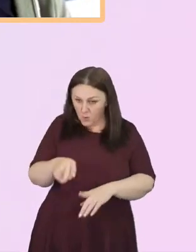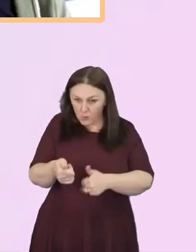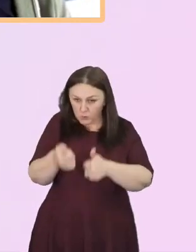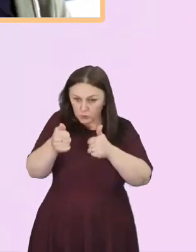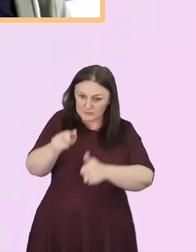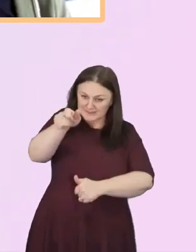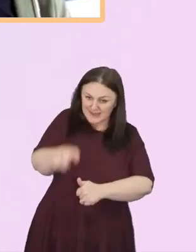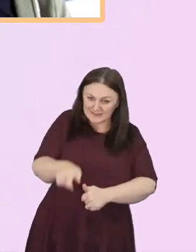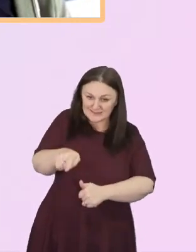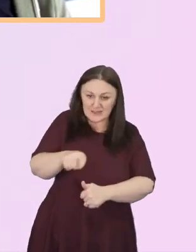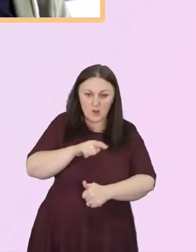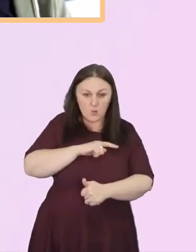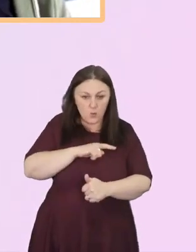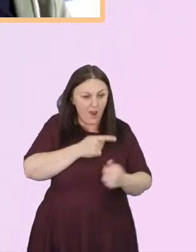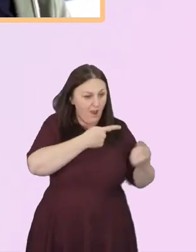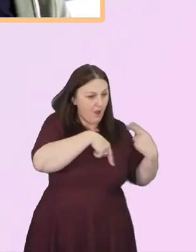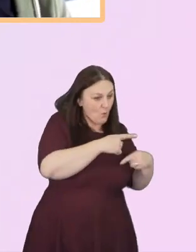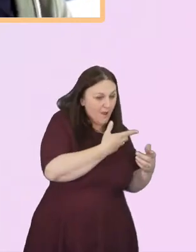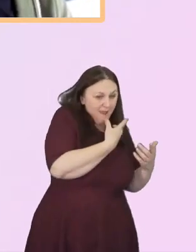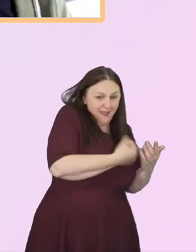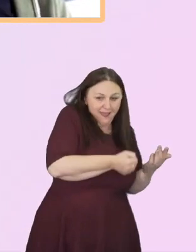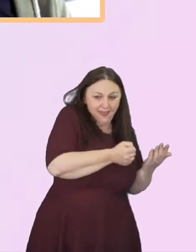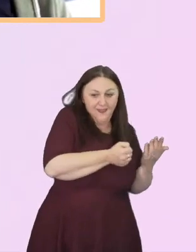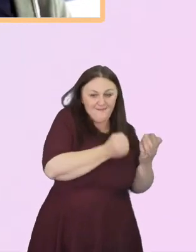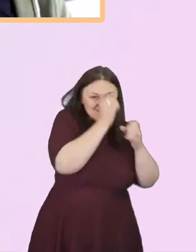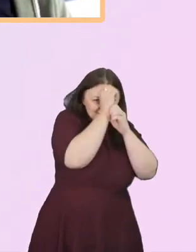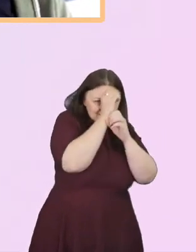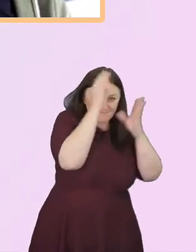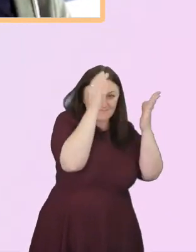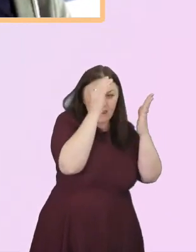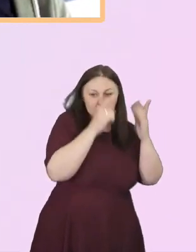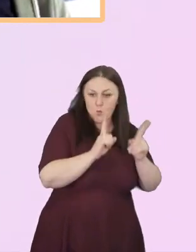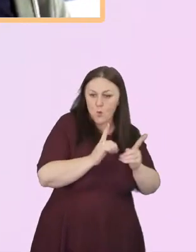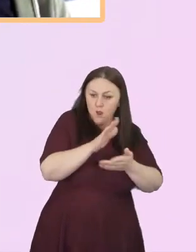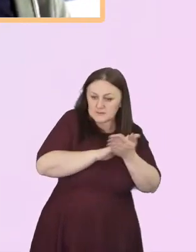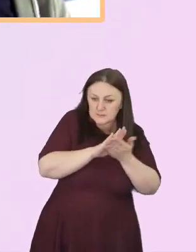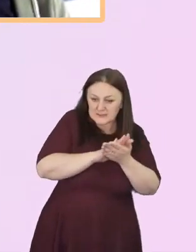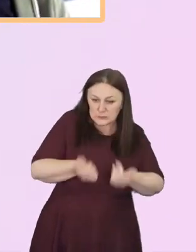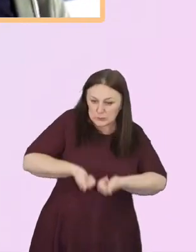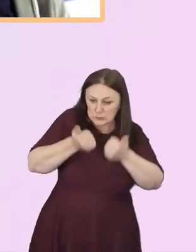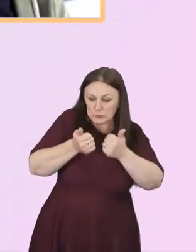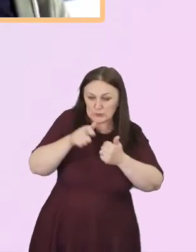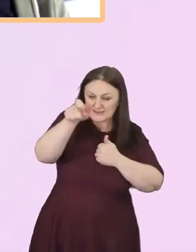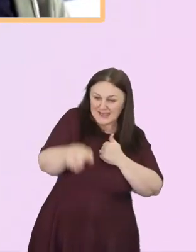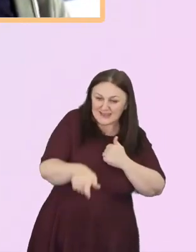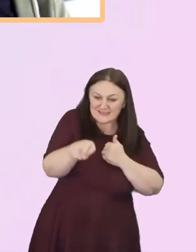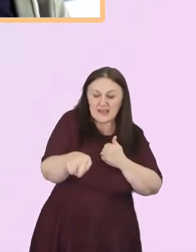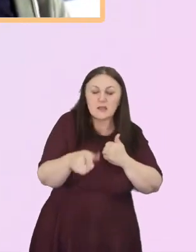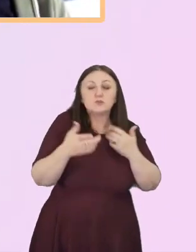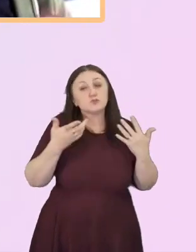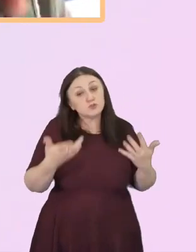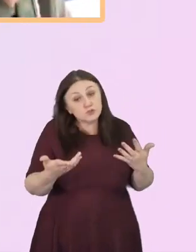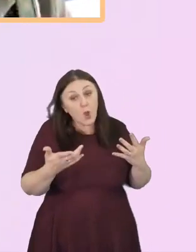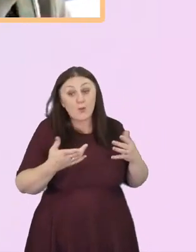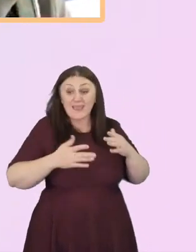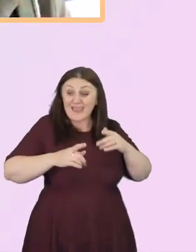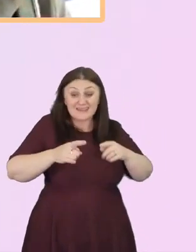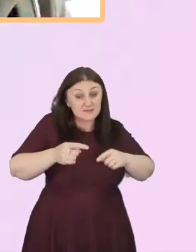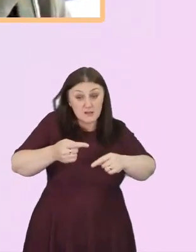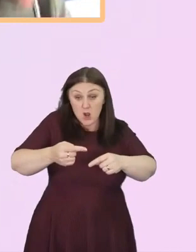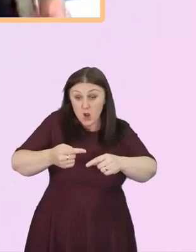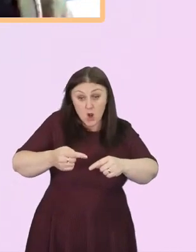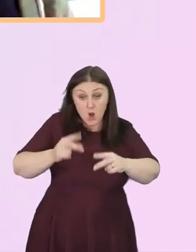particular template of what a good candidate might look like or be like. So, it's thinking about the whole process,